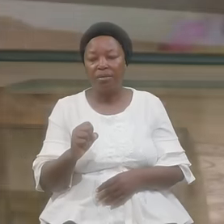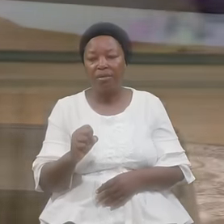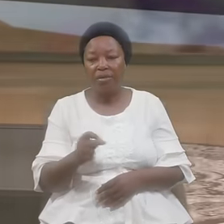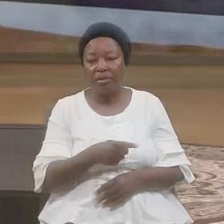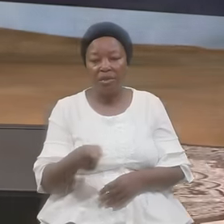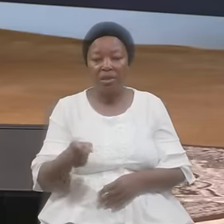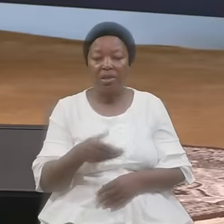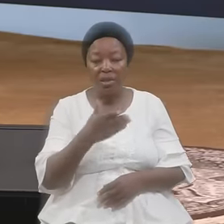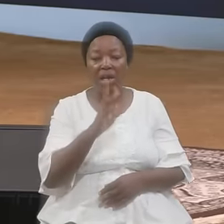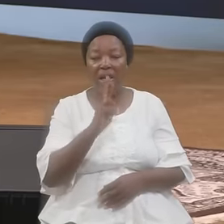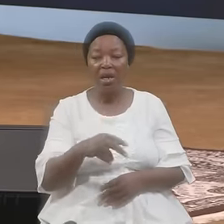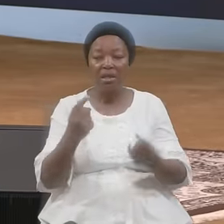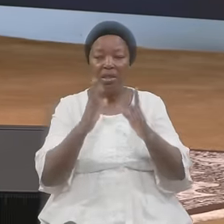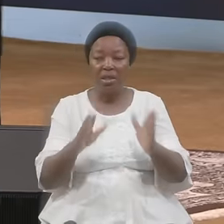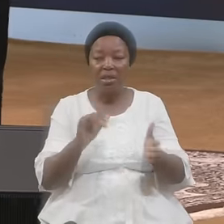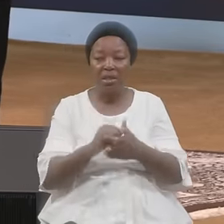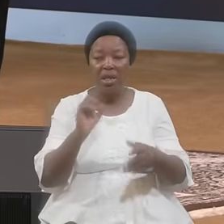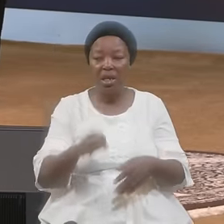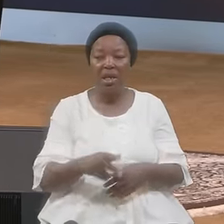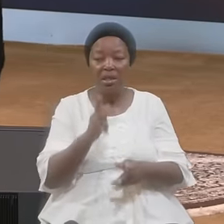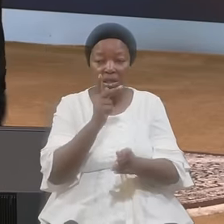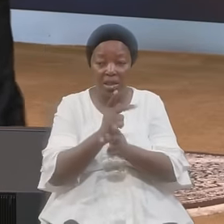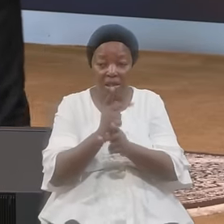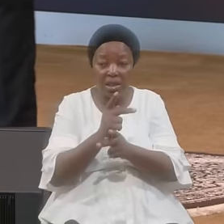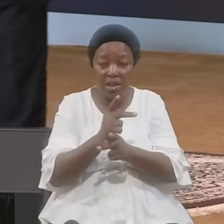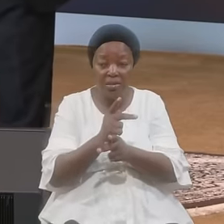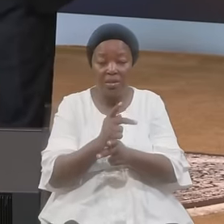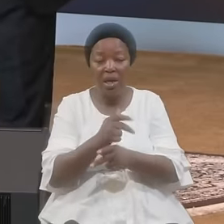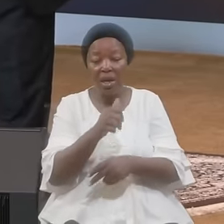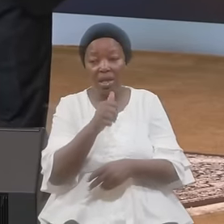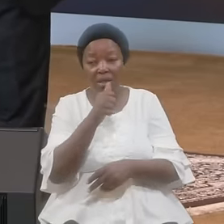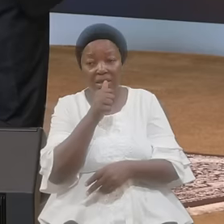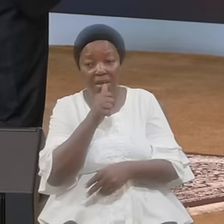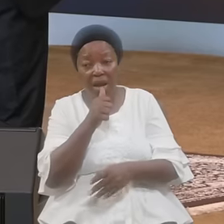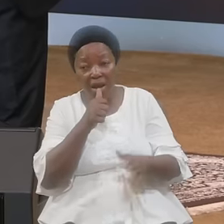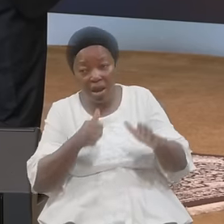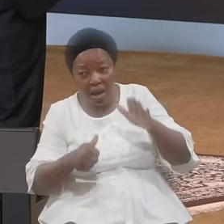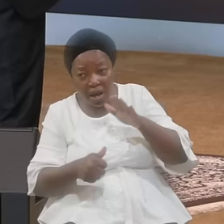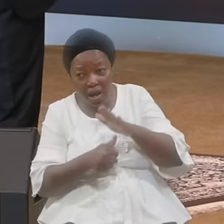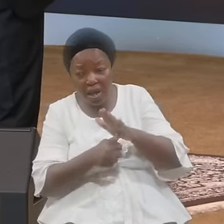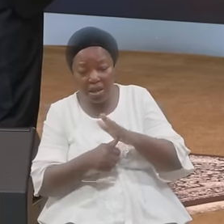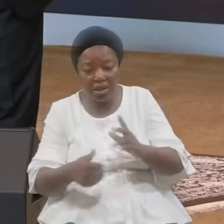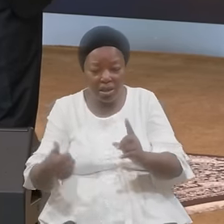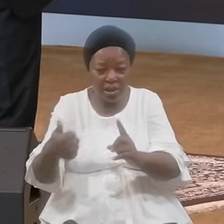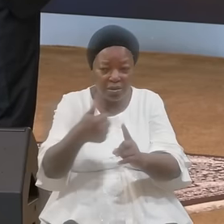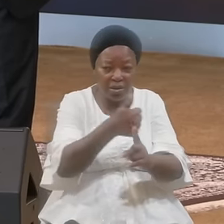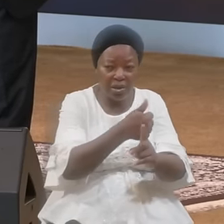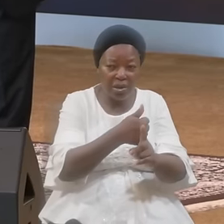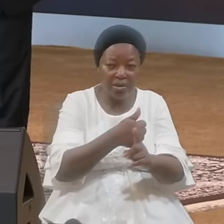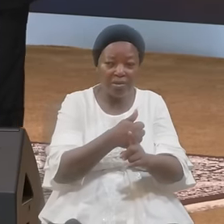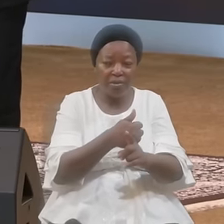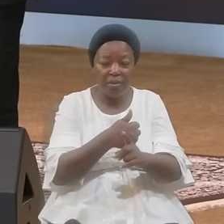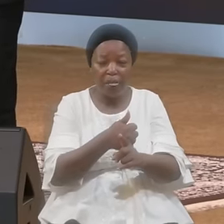Who can Easily Conceal Themselves Hide Themselves Hide